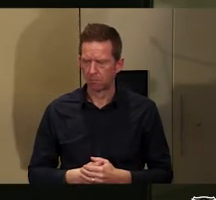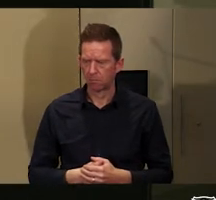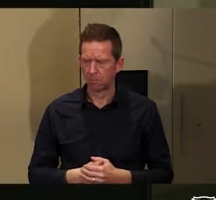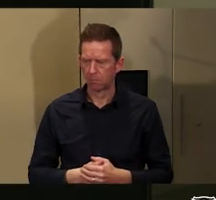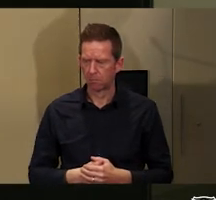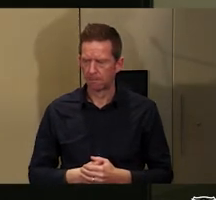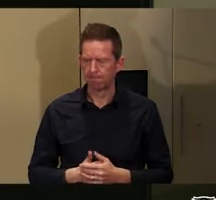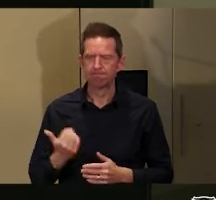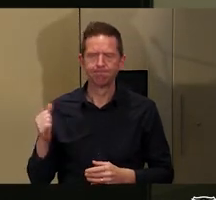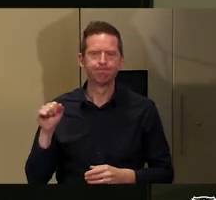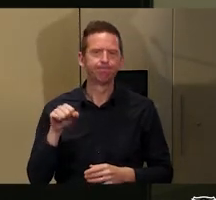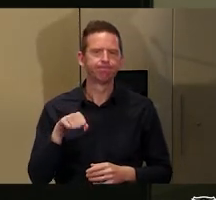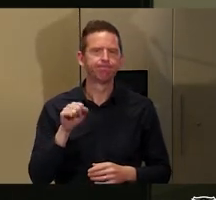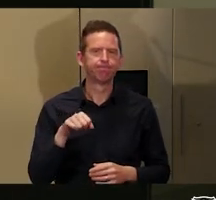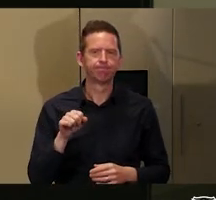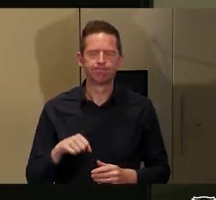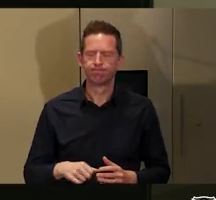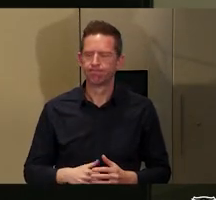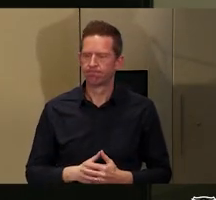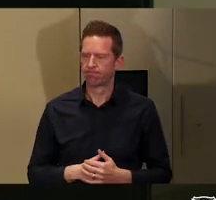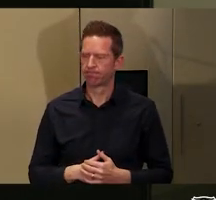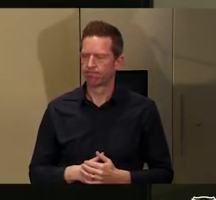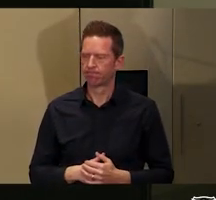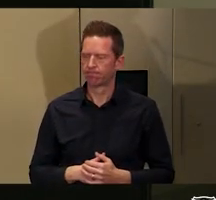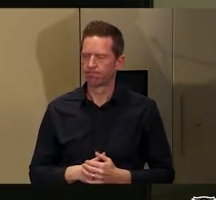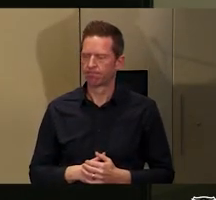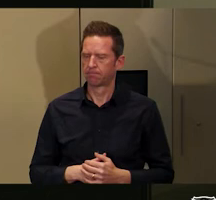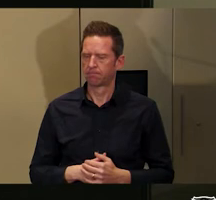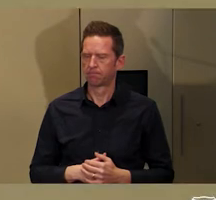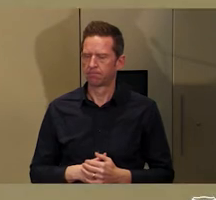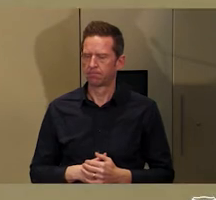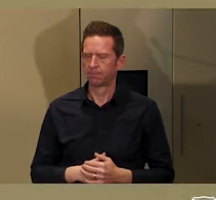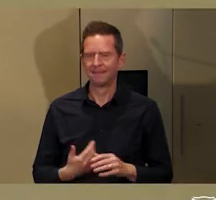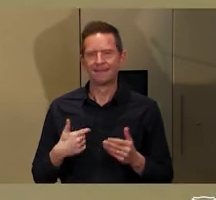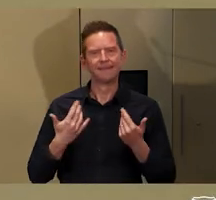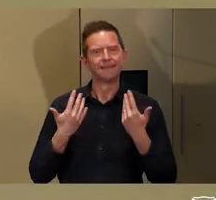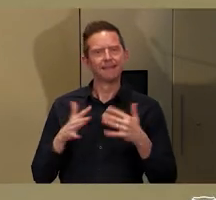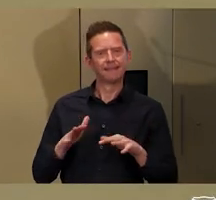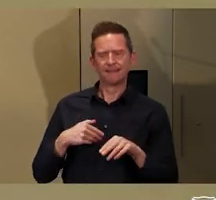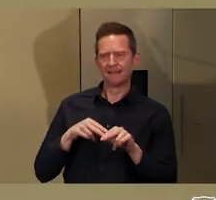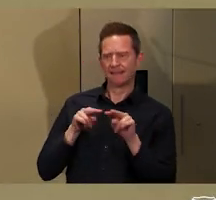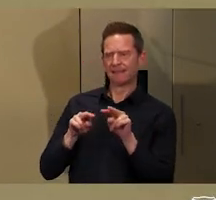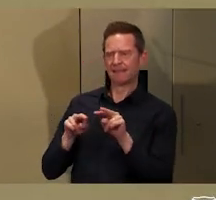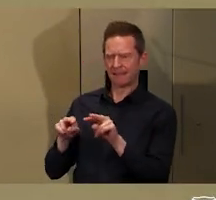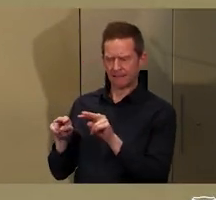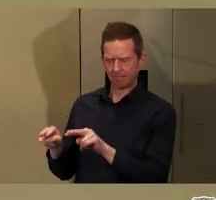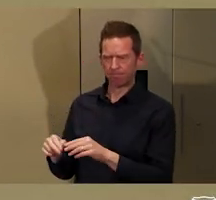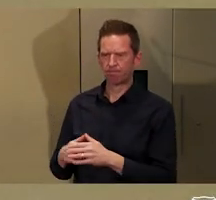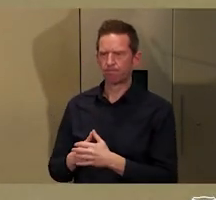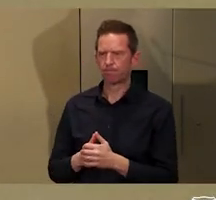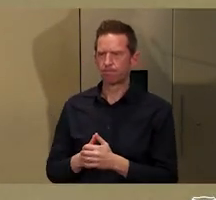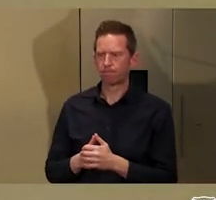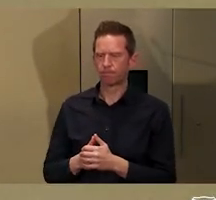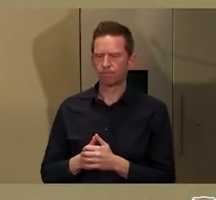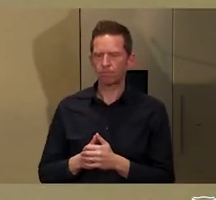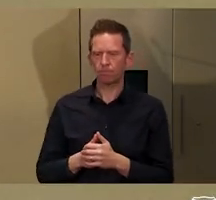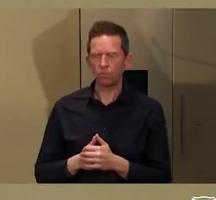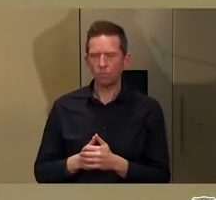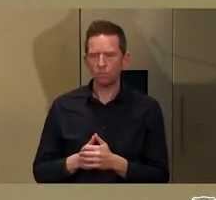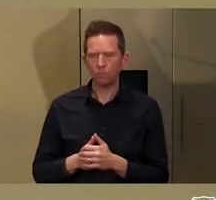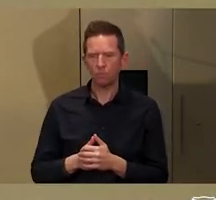One of the things that I did pick up on was the butchering of Pindada